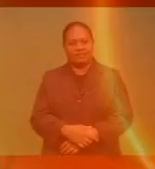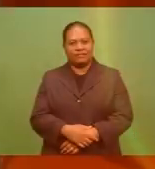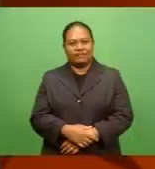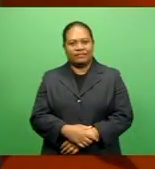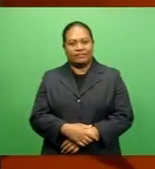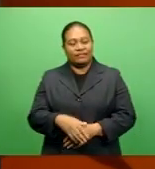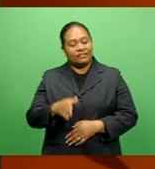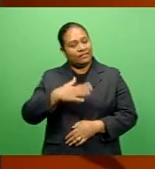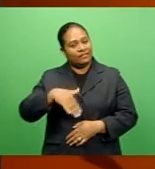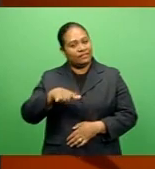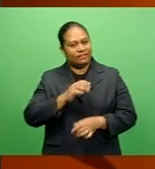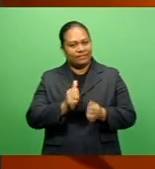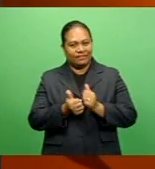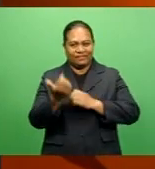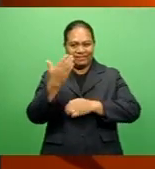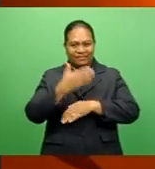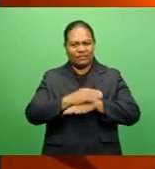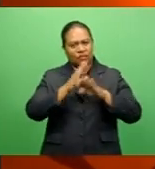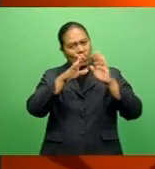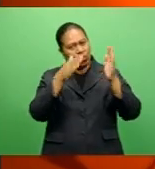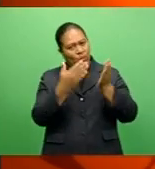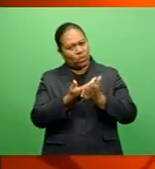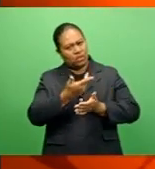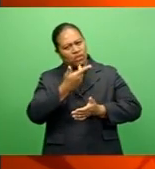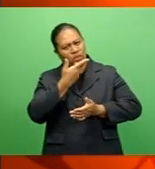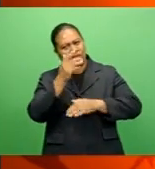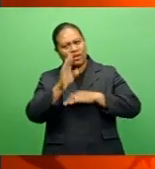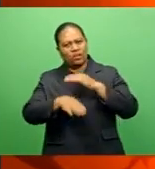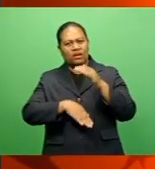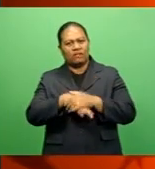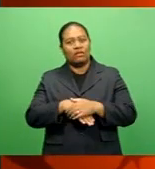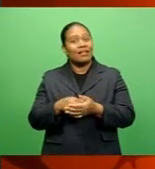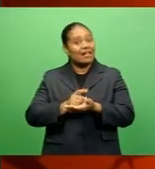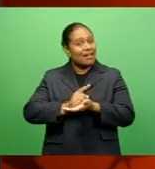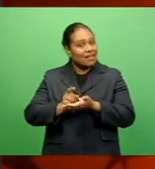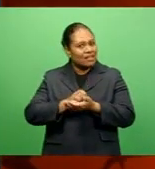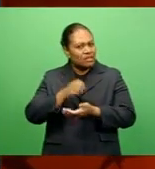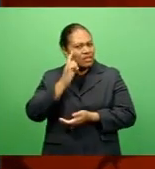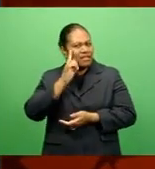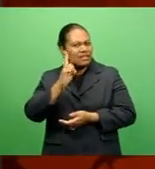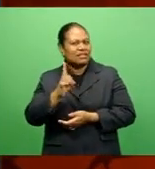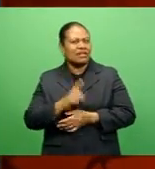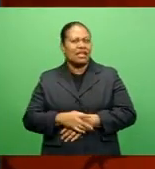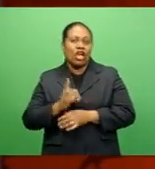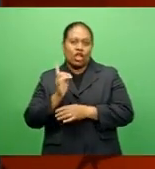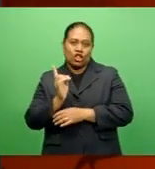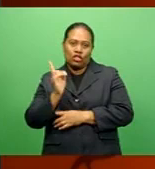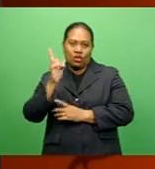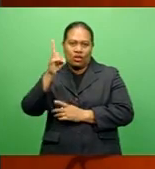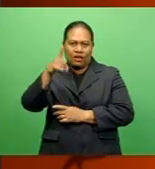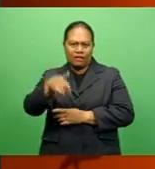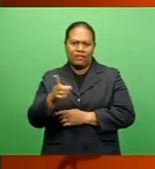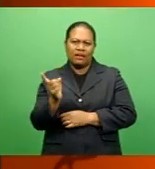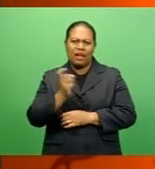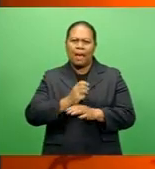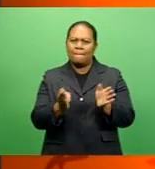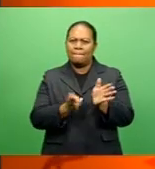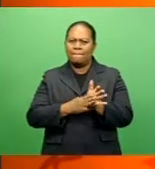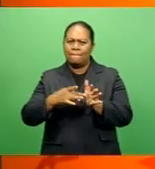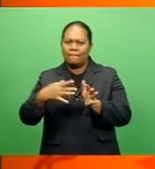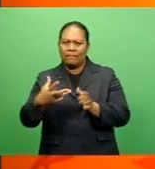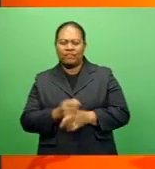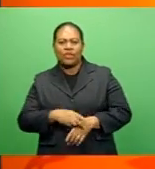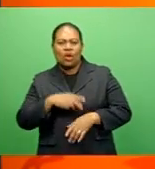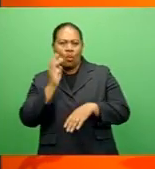That's it from sports tonight in World of the Weird and Wonderful Later On. Once in a Lifetime Dolphin Stampede mesmerizes